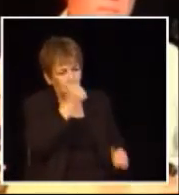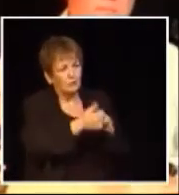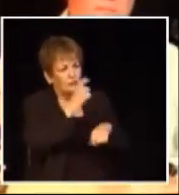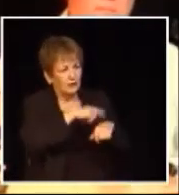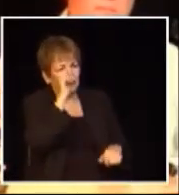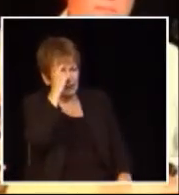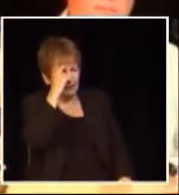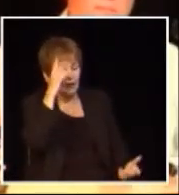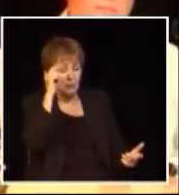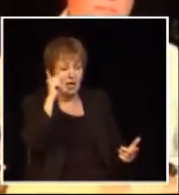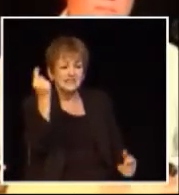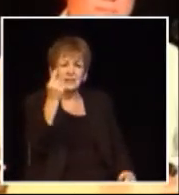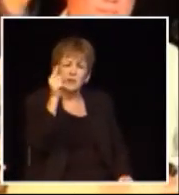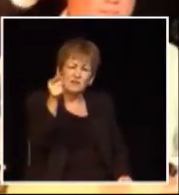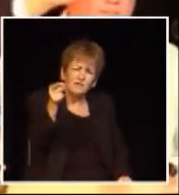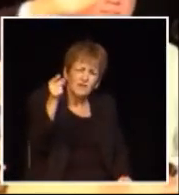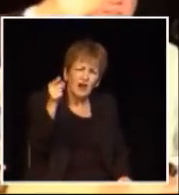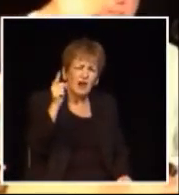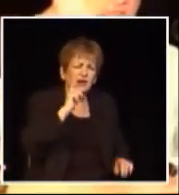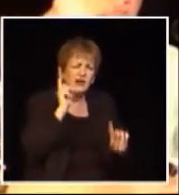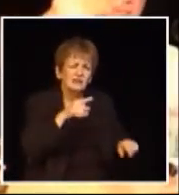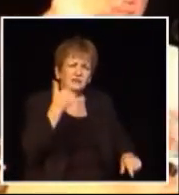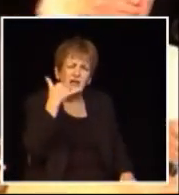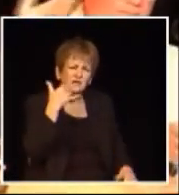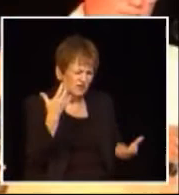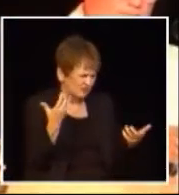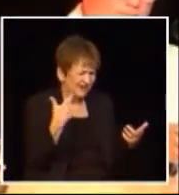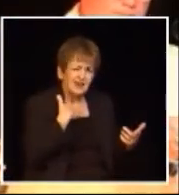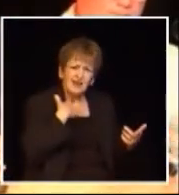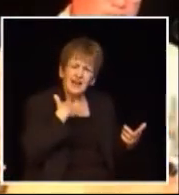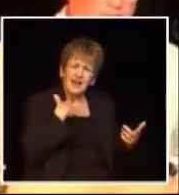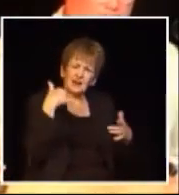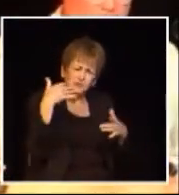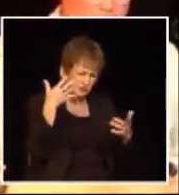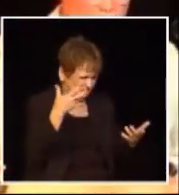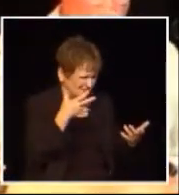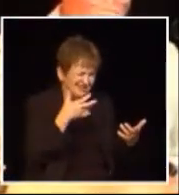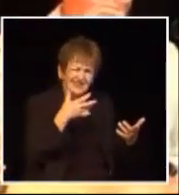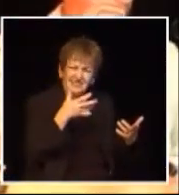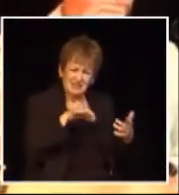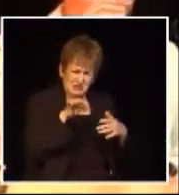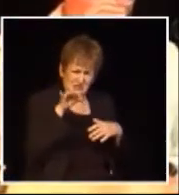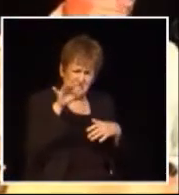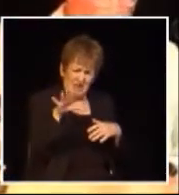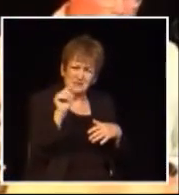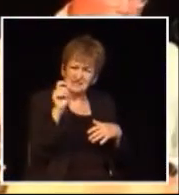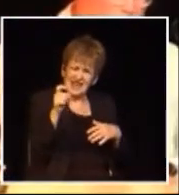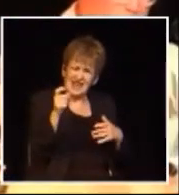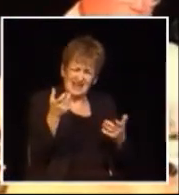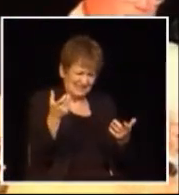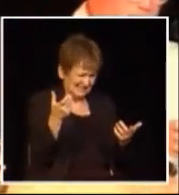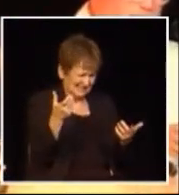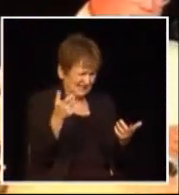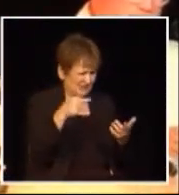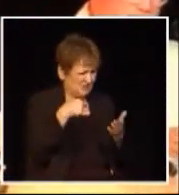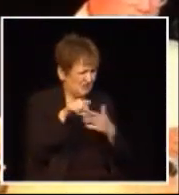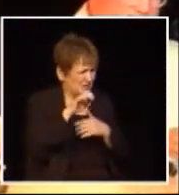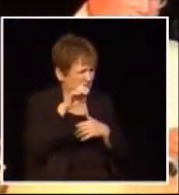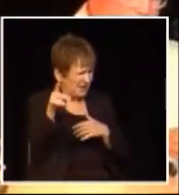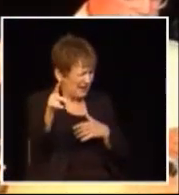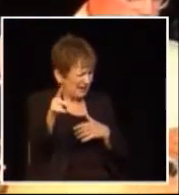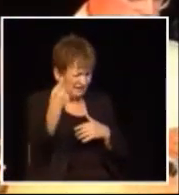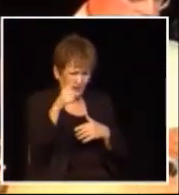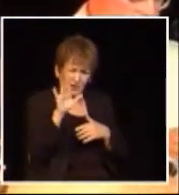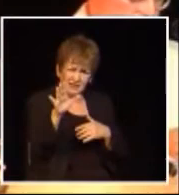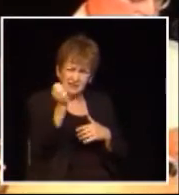better than India but still it's somebody far away that answers the telephone and I have to give that guy a tax